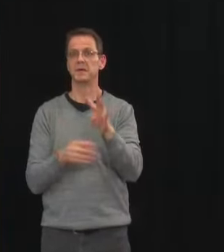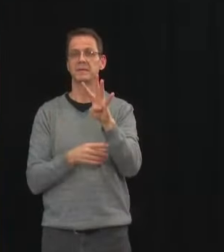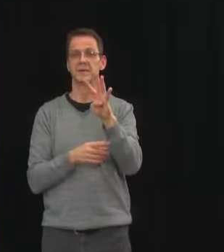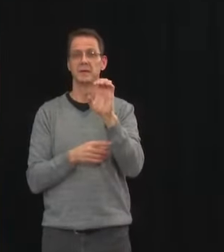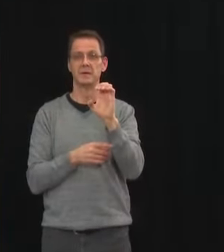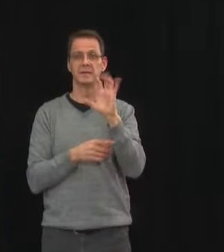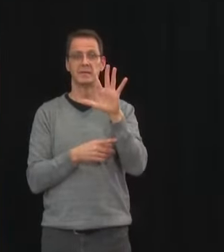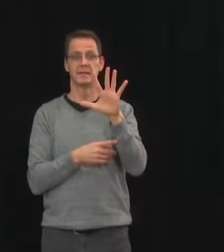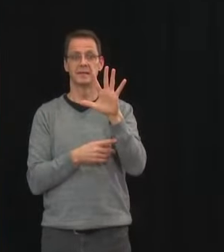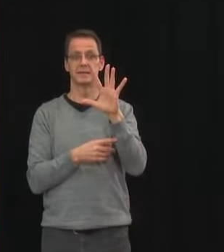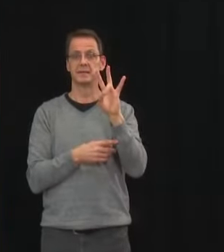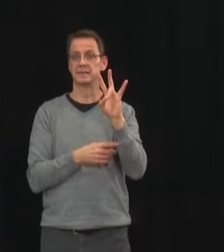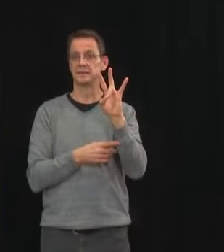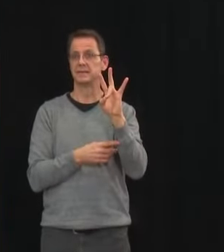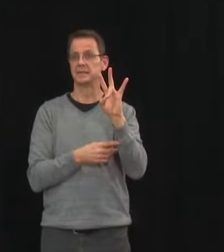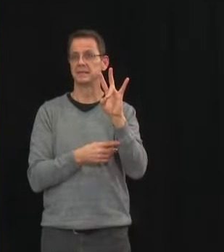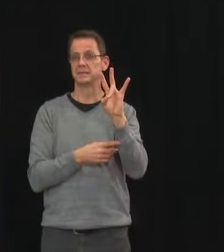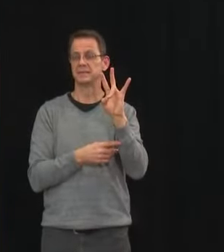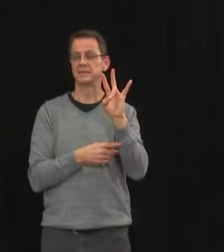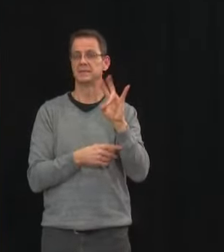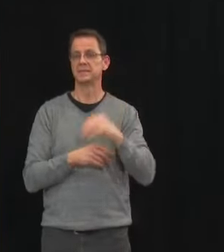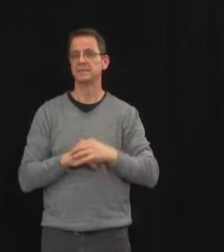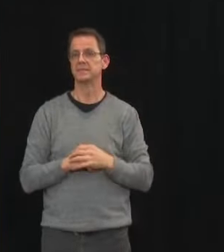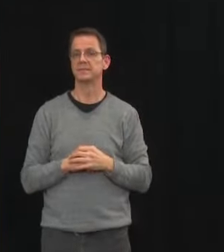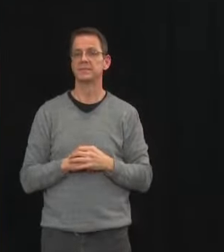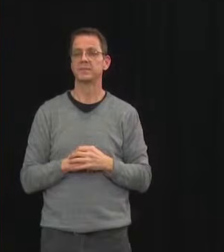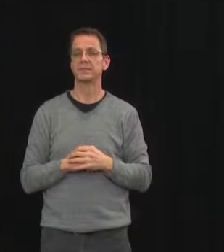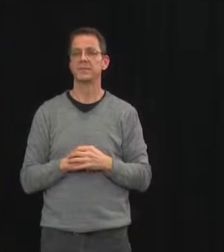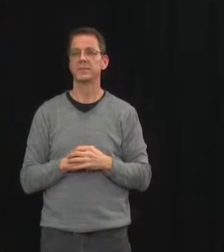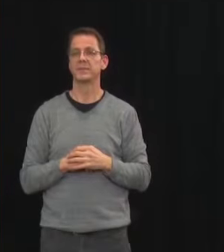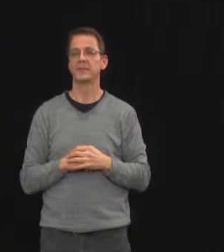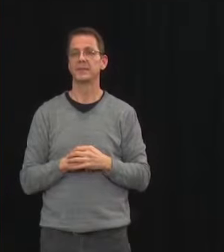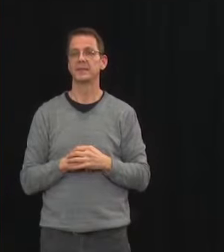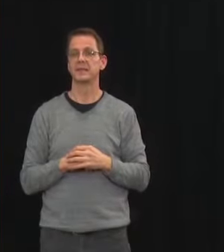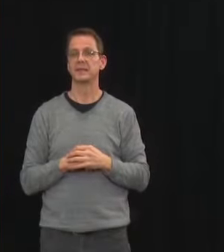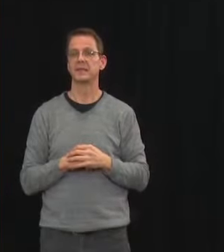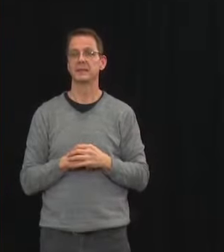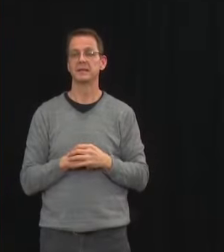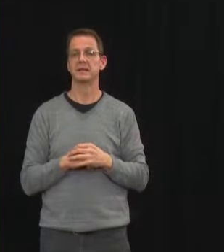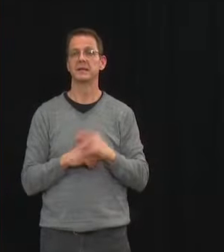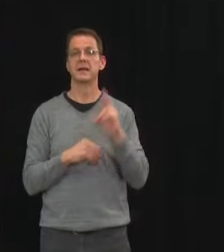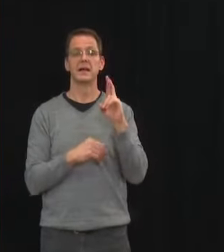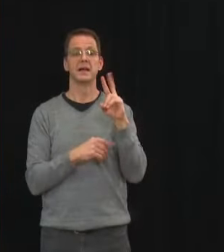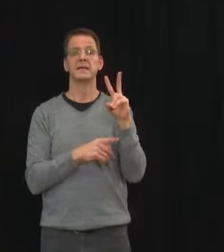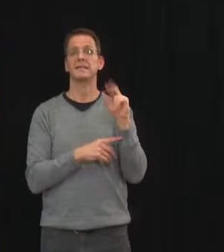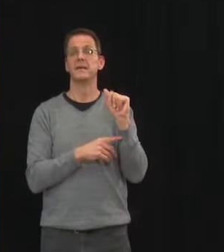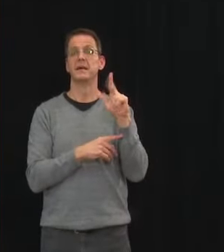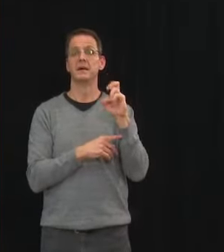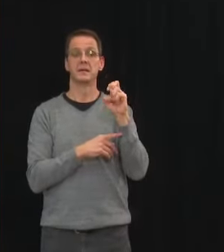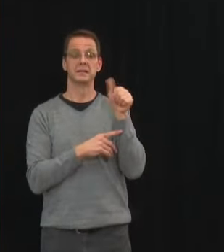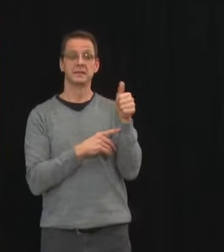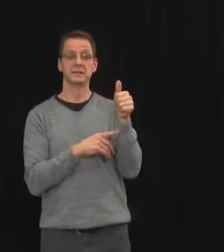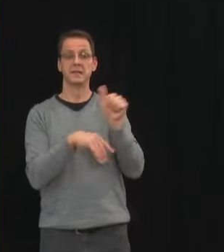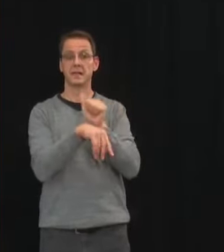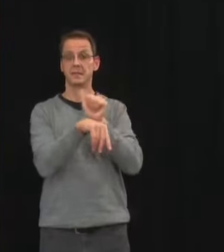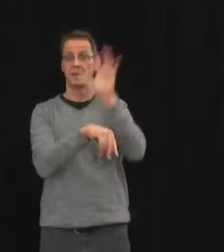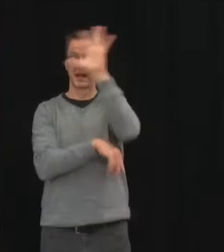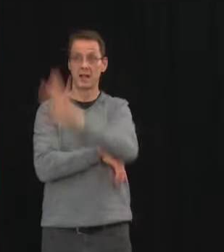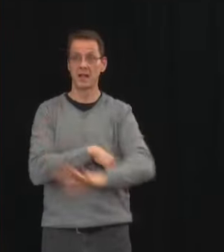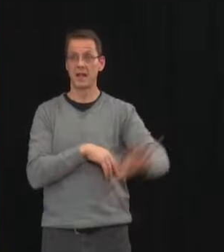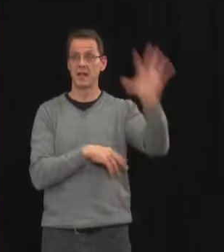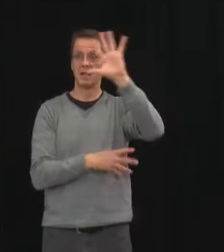and 0.94 for the rest of the province combined. As the Premier noted, currently, there are